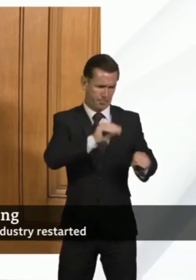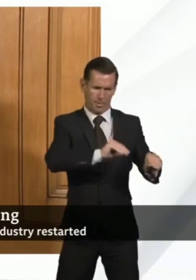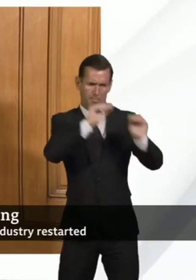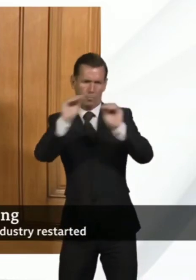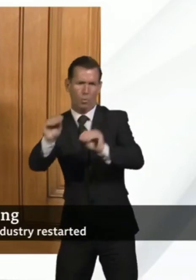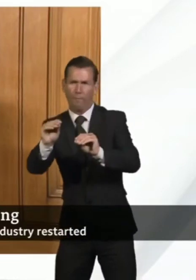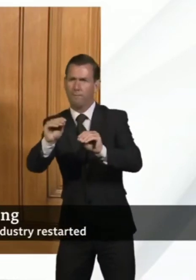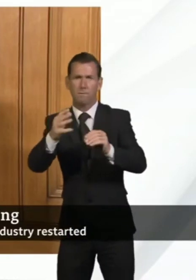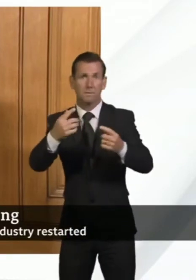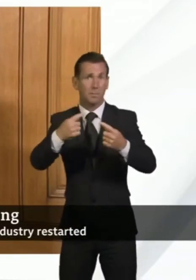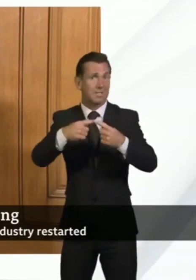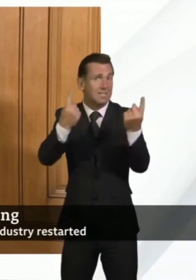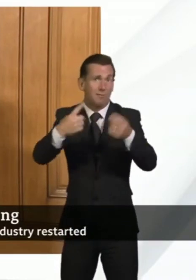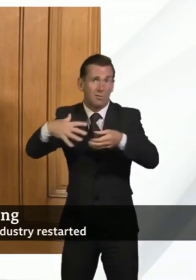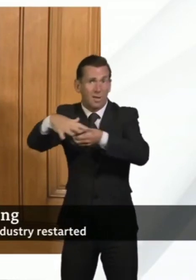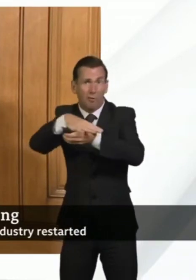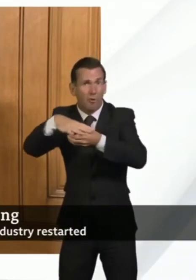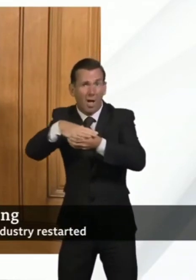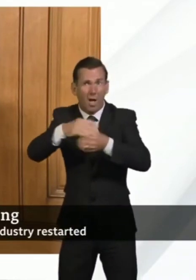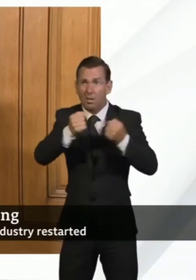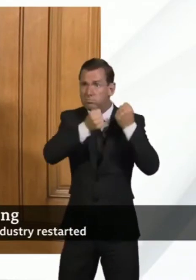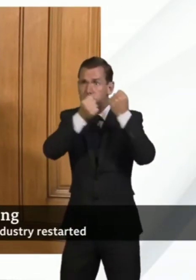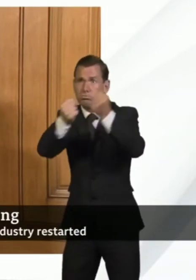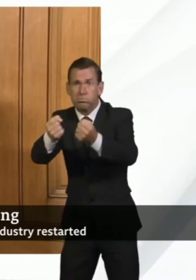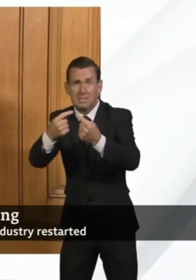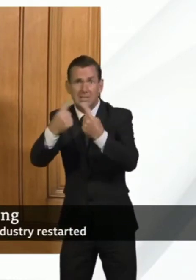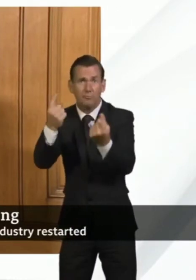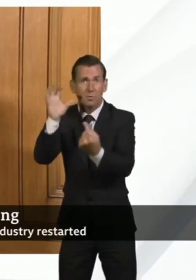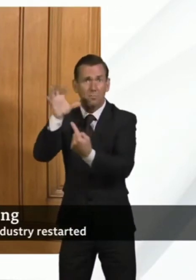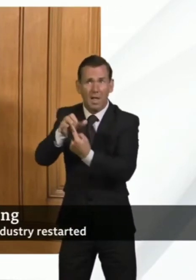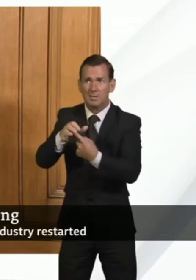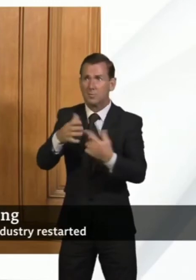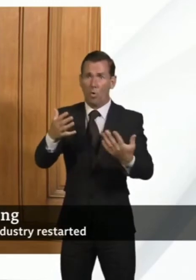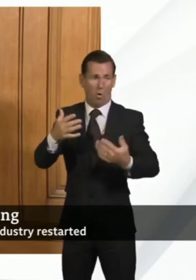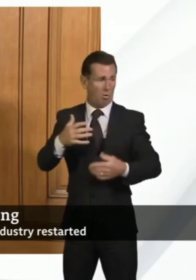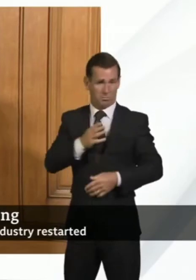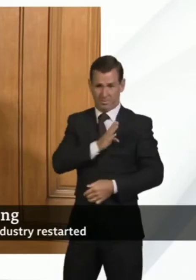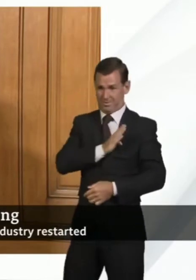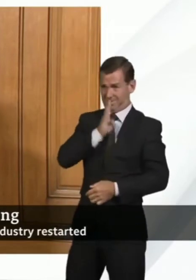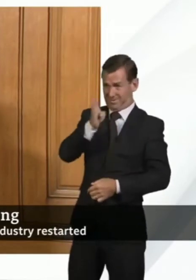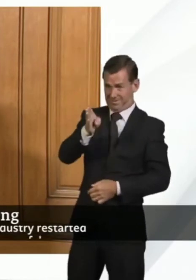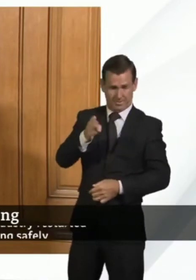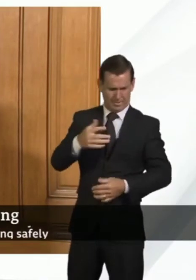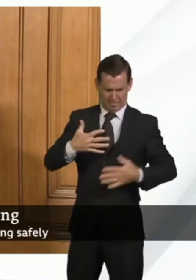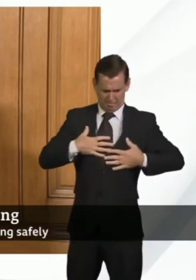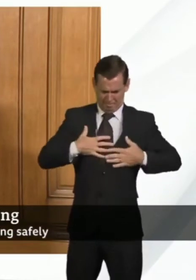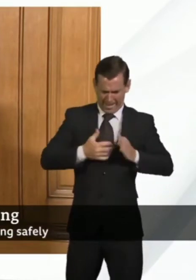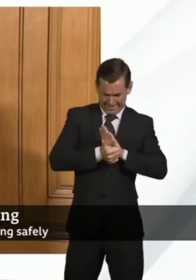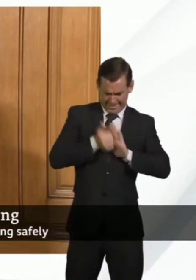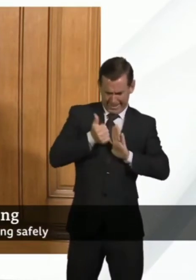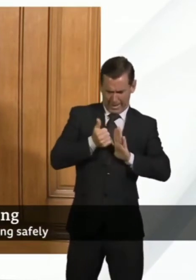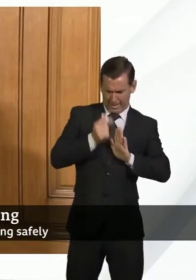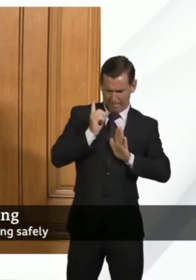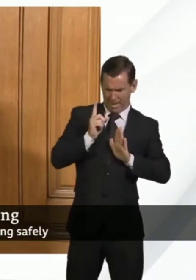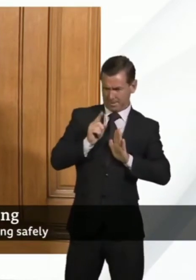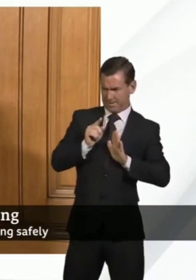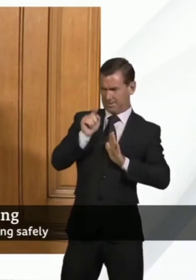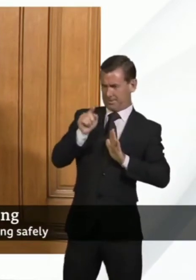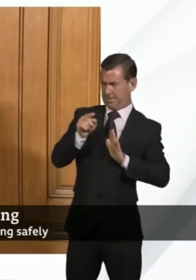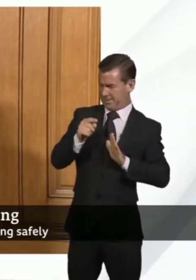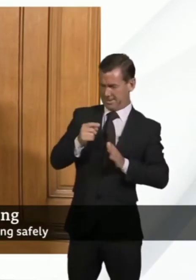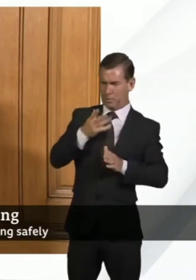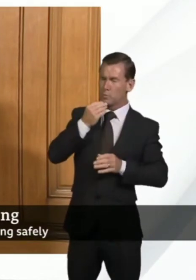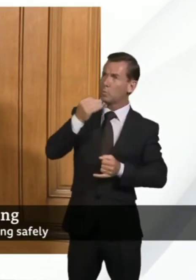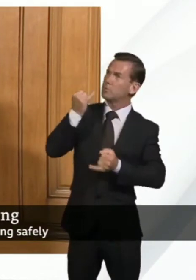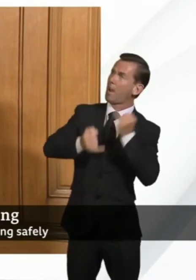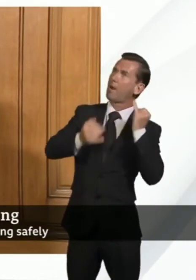to work in different areas, and sometimes they've had to work with a set of skills that they have, but they haven't had to use in recent years. And